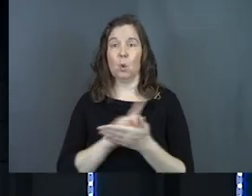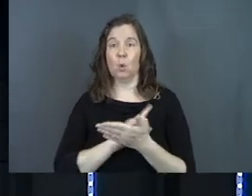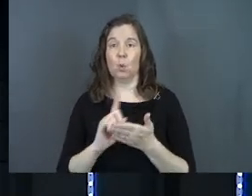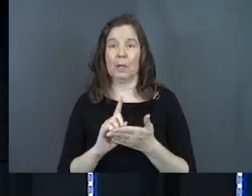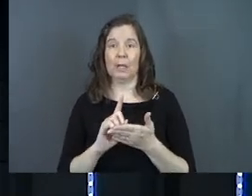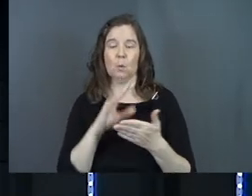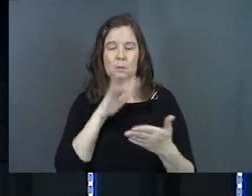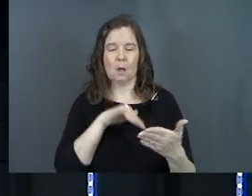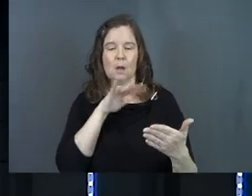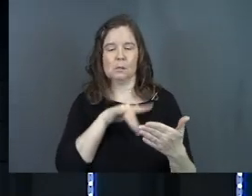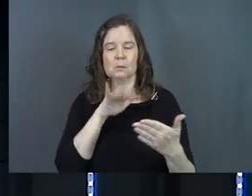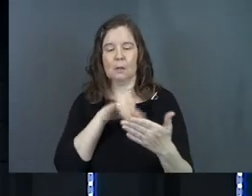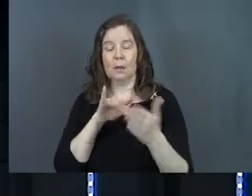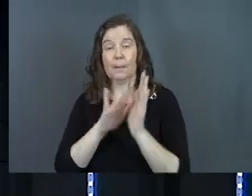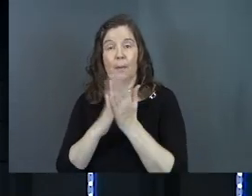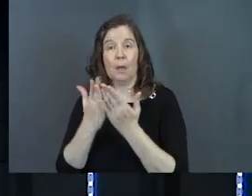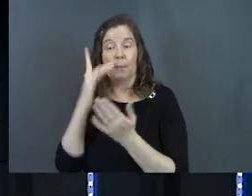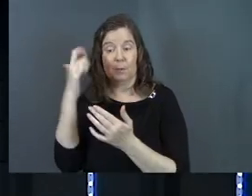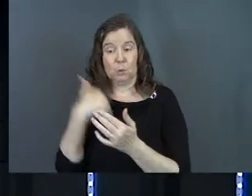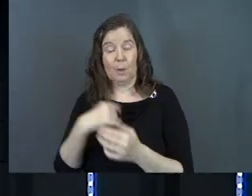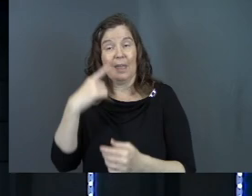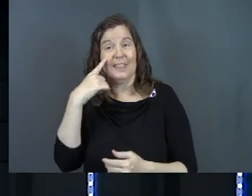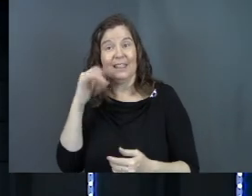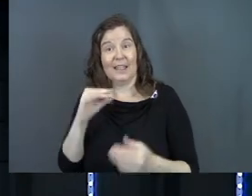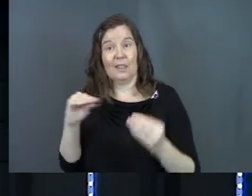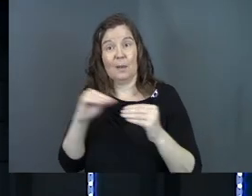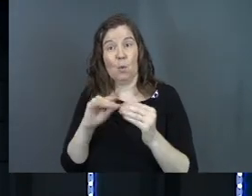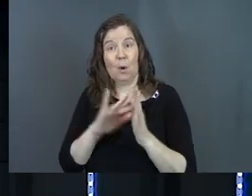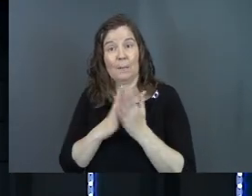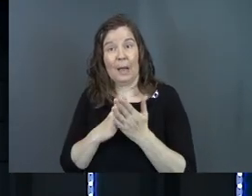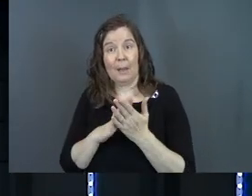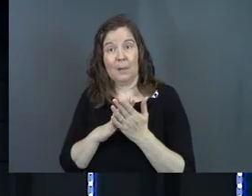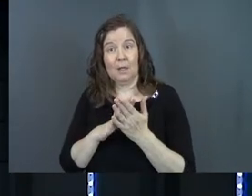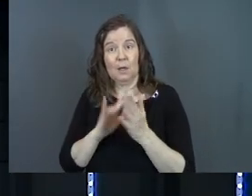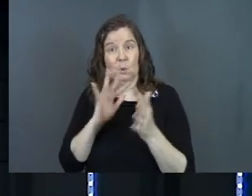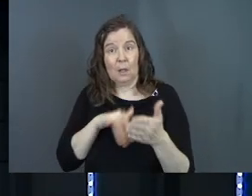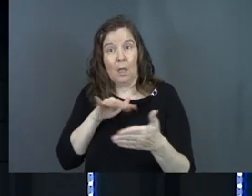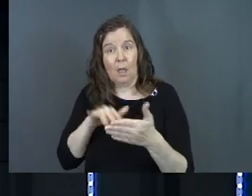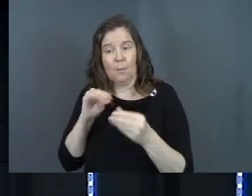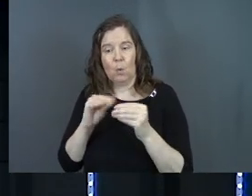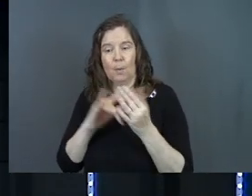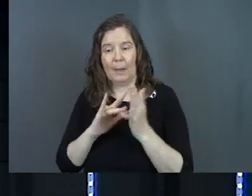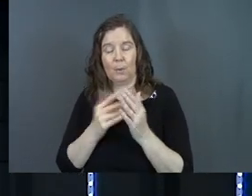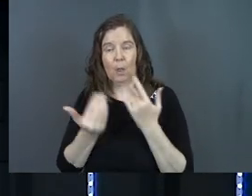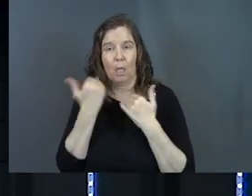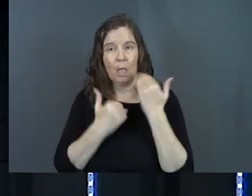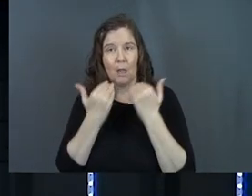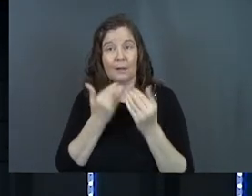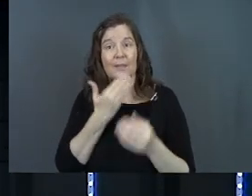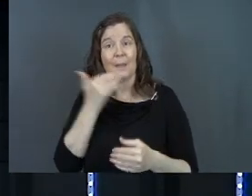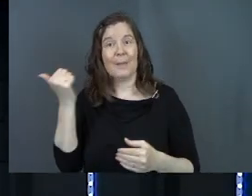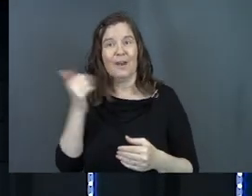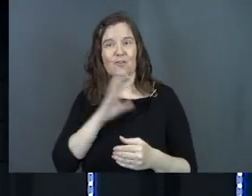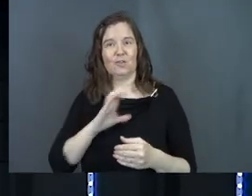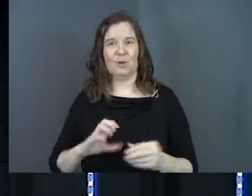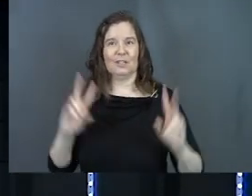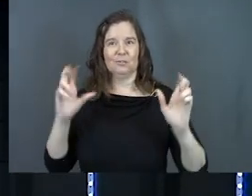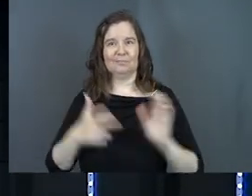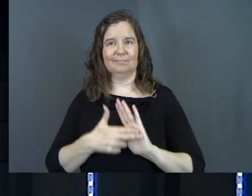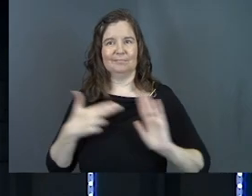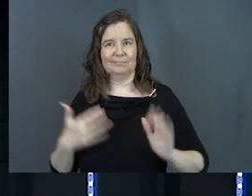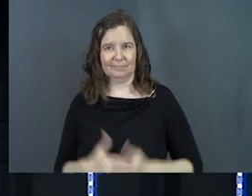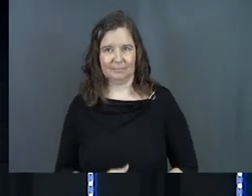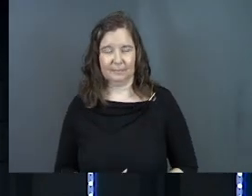week up with all these different Bible teachings because we think that the more Bible we get in and the more Bible we eat, the better of a Christian we are.